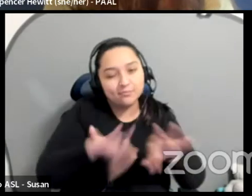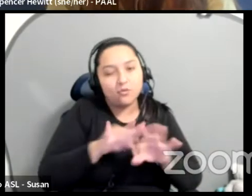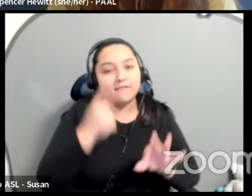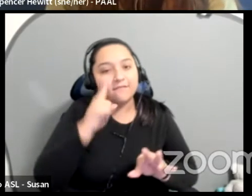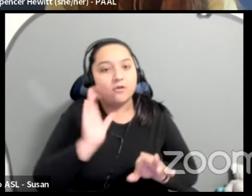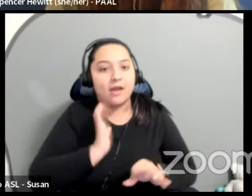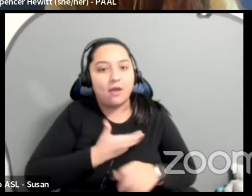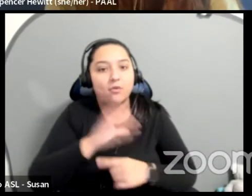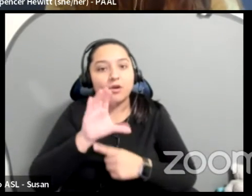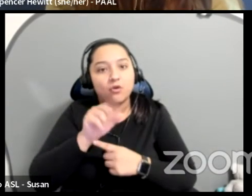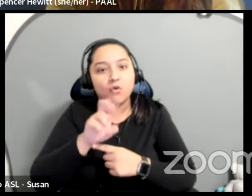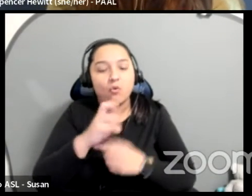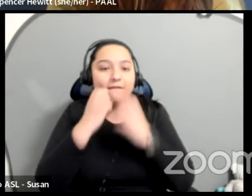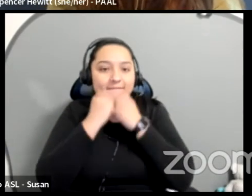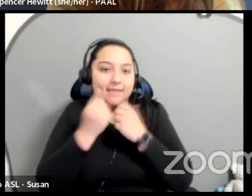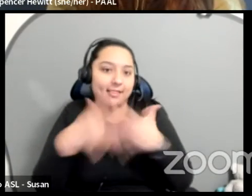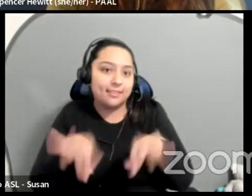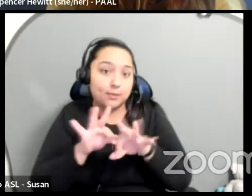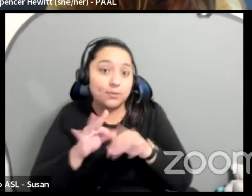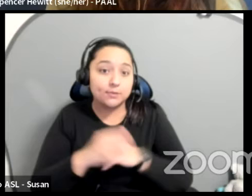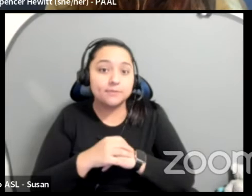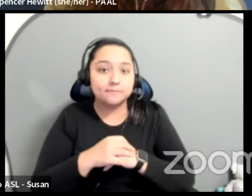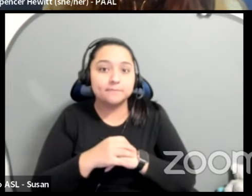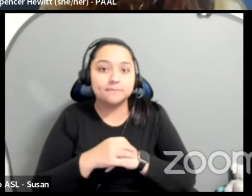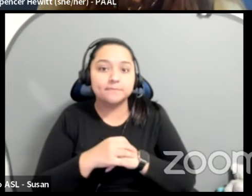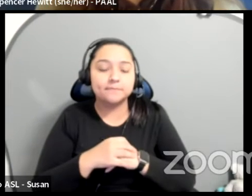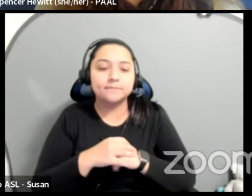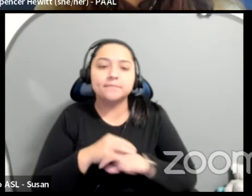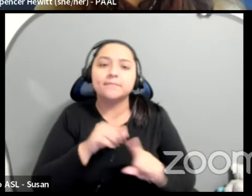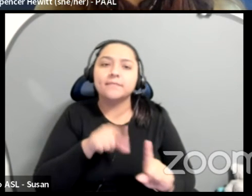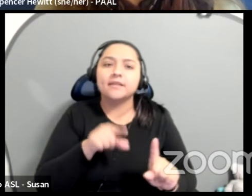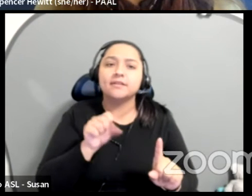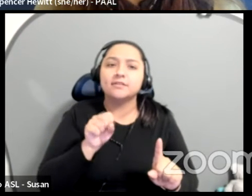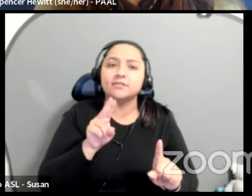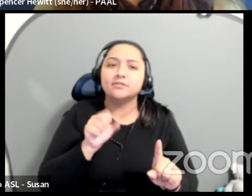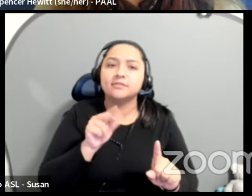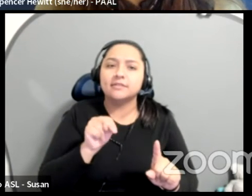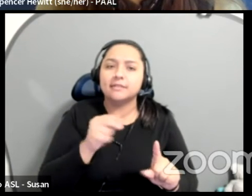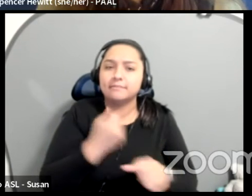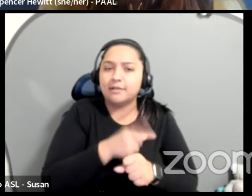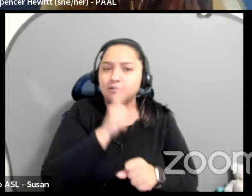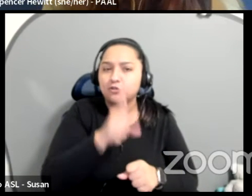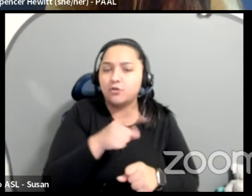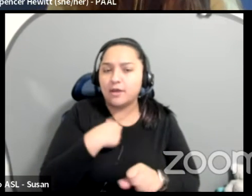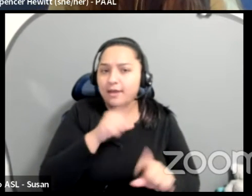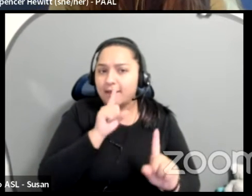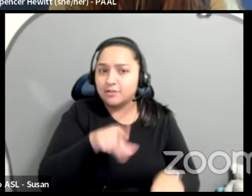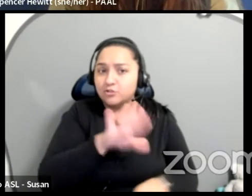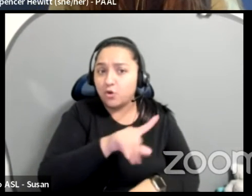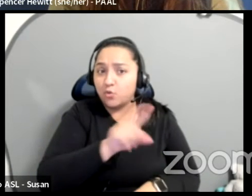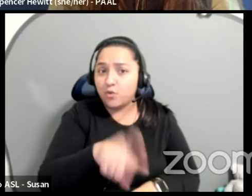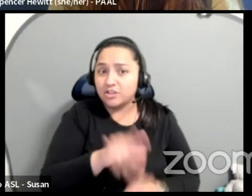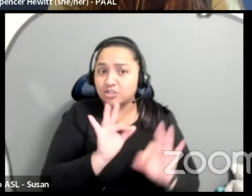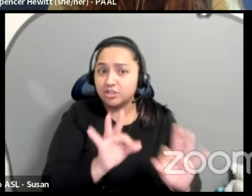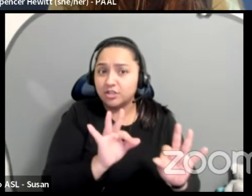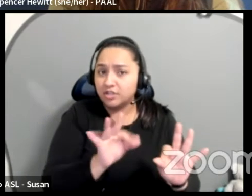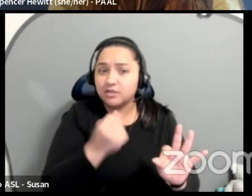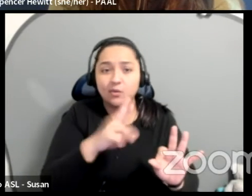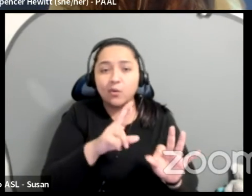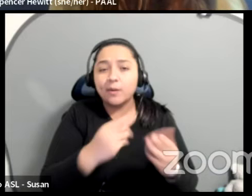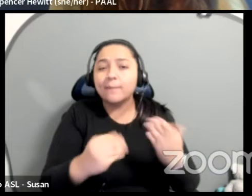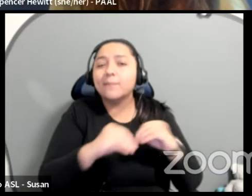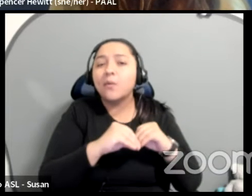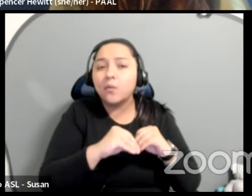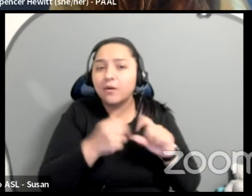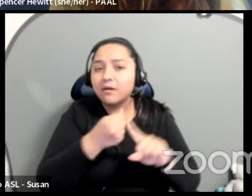do it. Susan, I just want to make sure I answered your question. Is there anything else specific that you want to go in? If you want to unmute yourself or